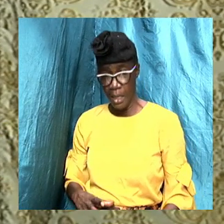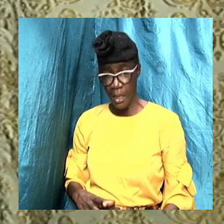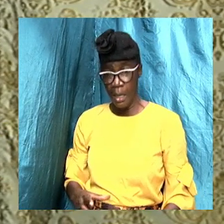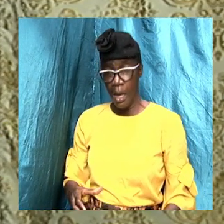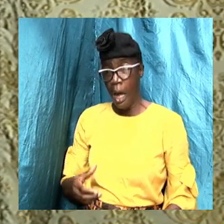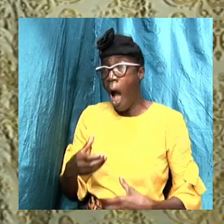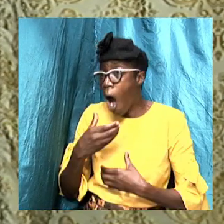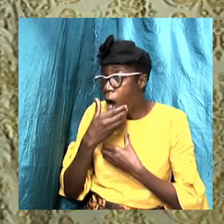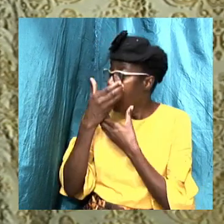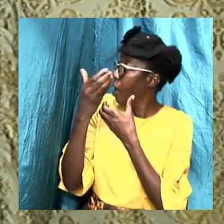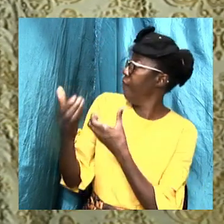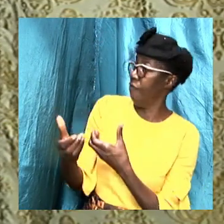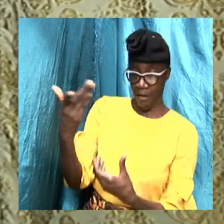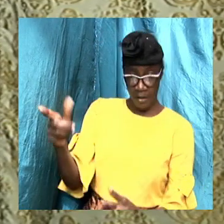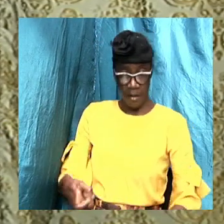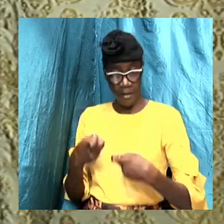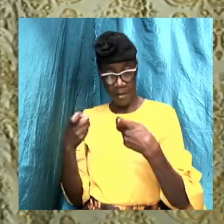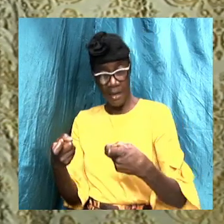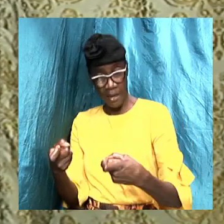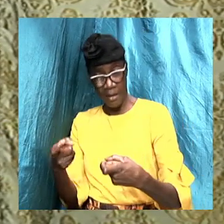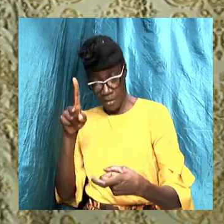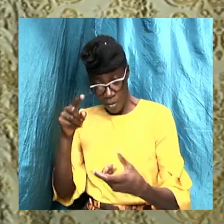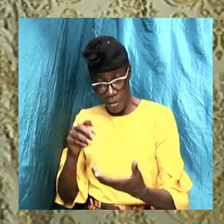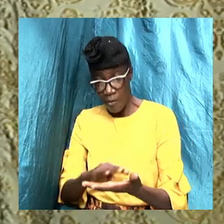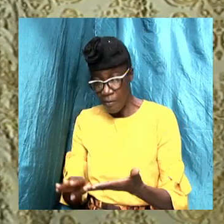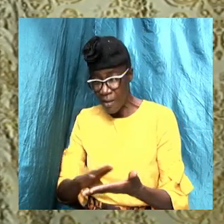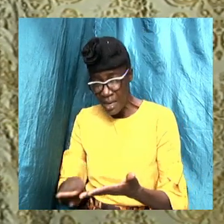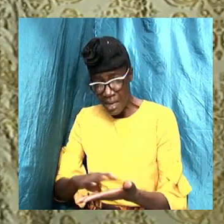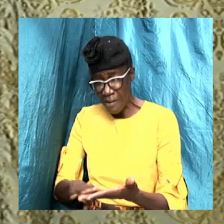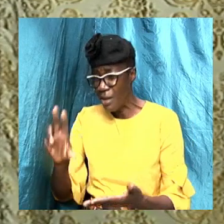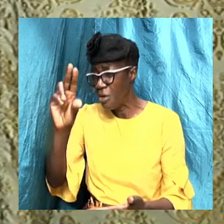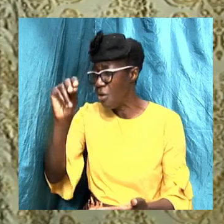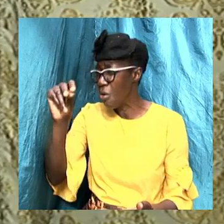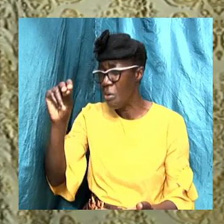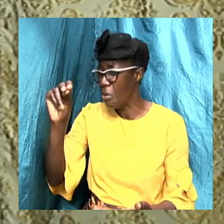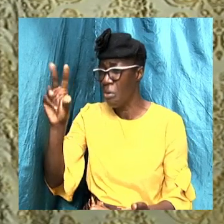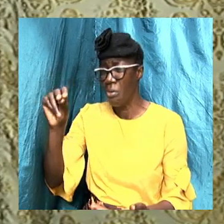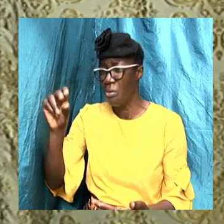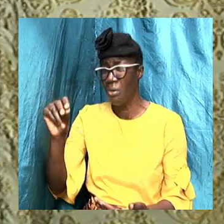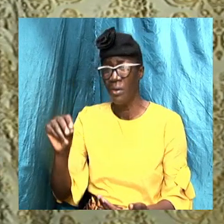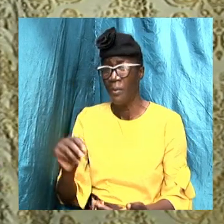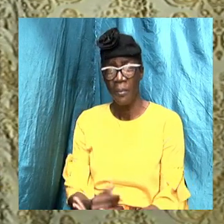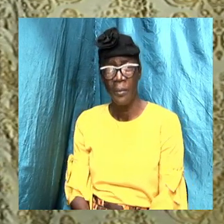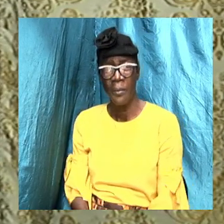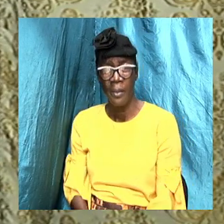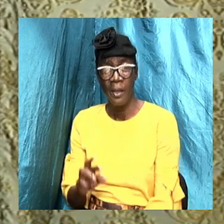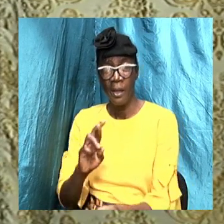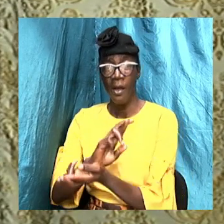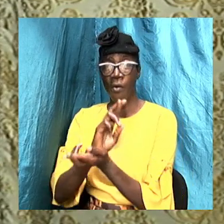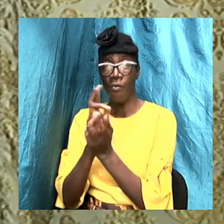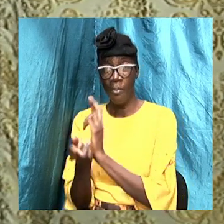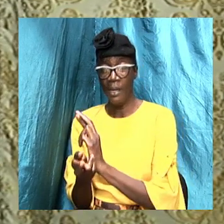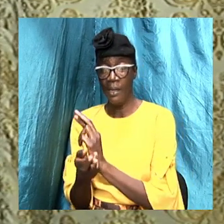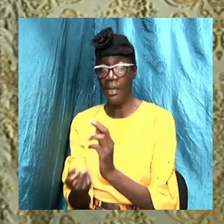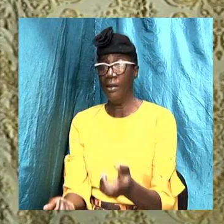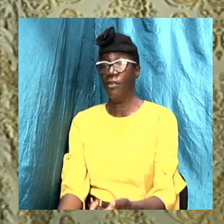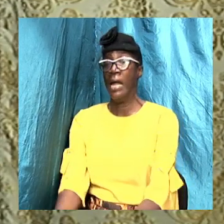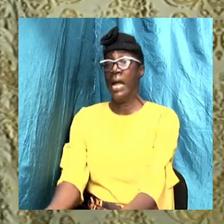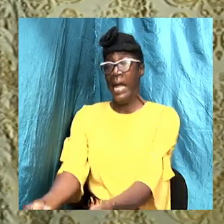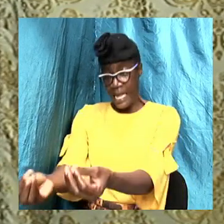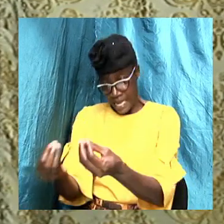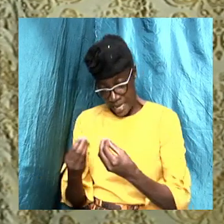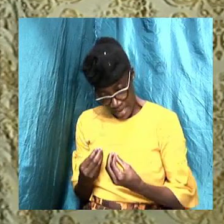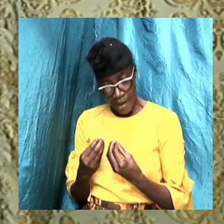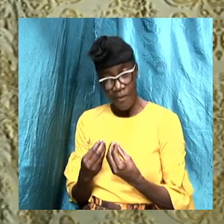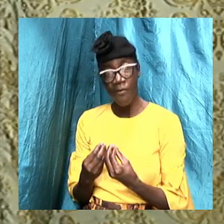And then we also made the point about repentance of restitution. As part of forsaking our